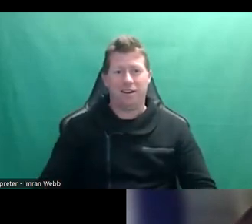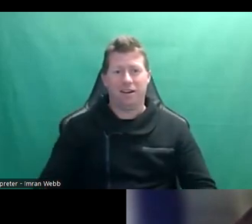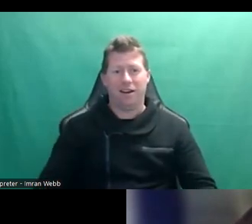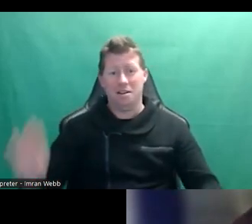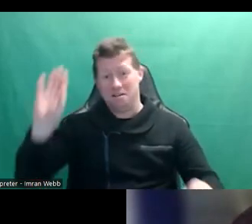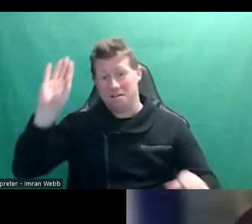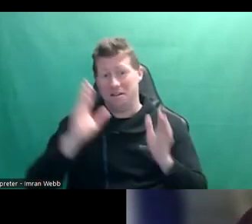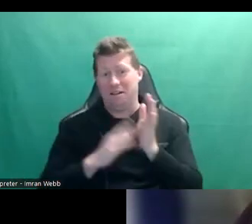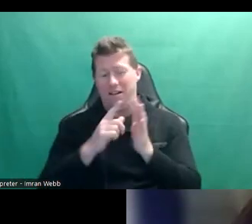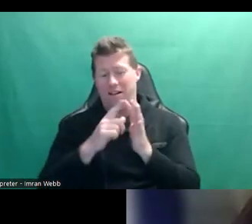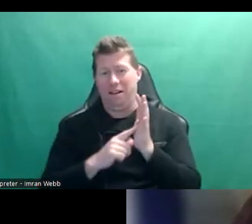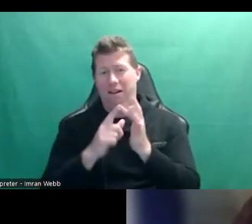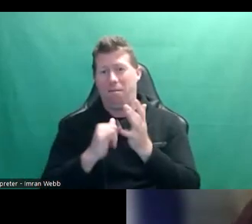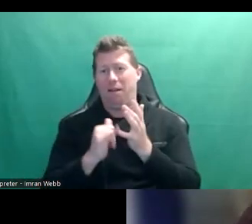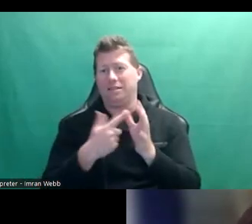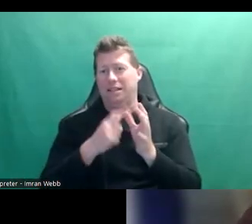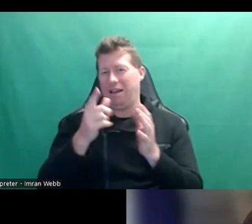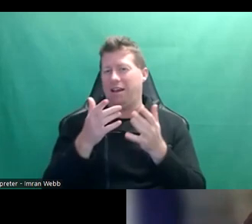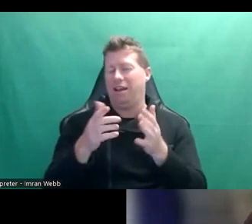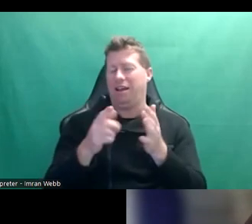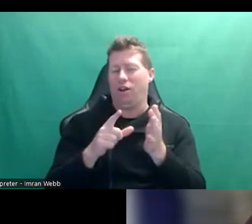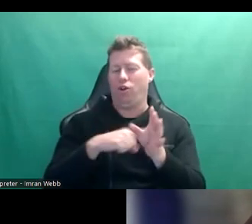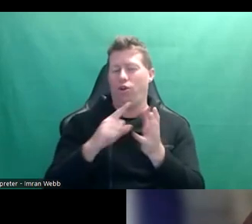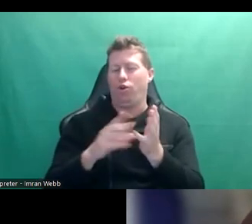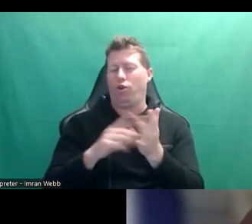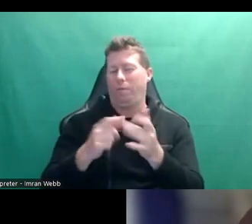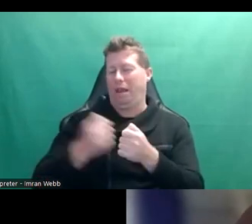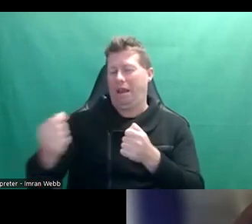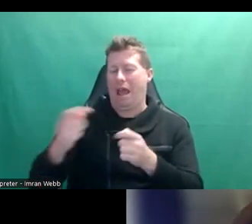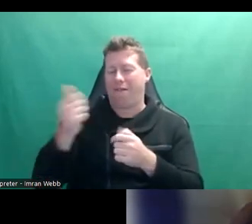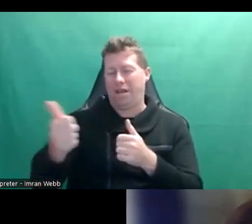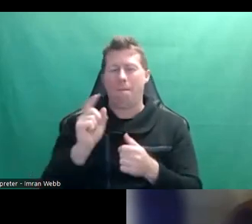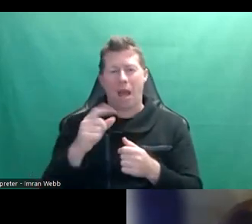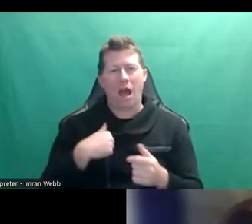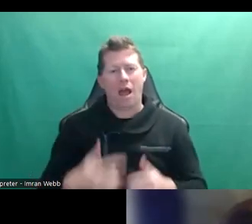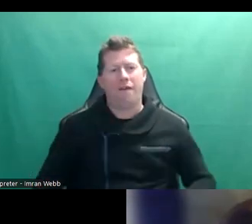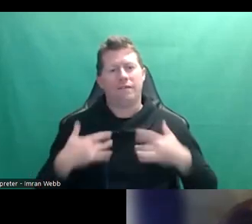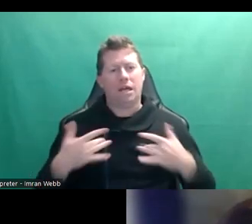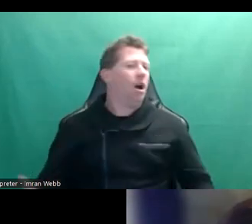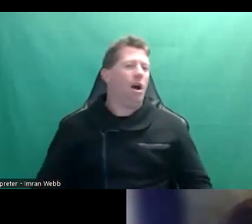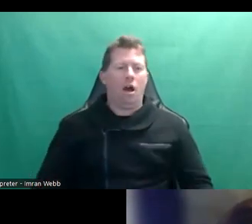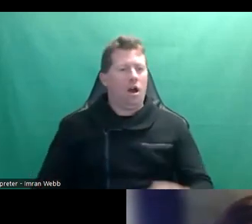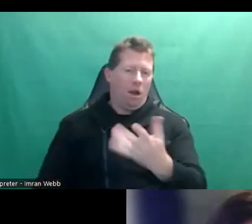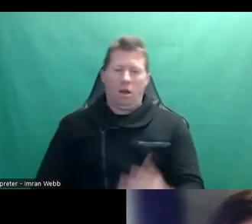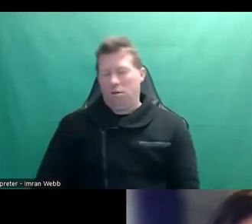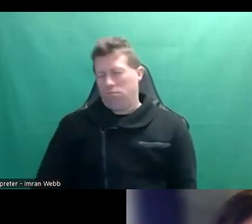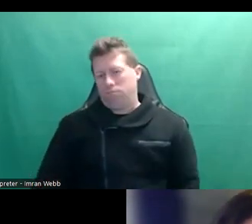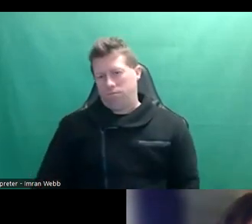I'll start, but I'll let you elaborate. I think we don't have, I mean, yes, obviously